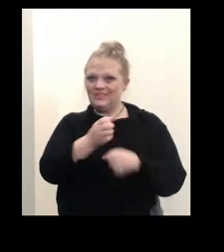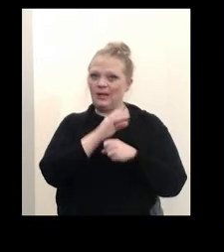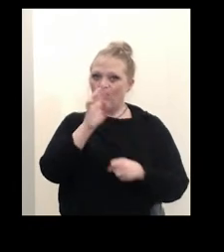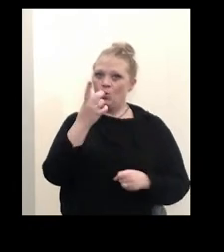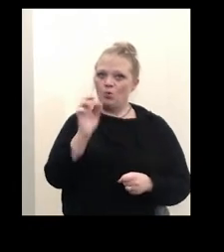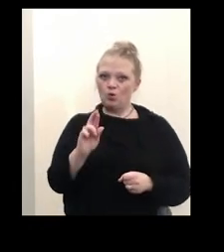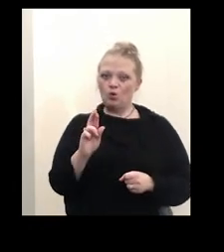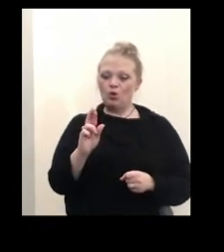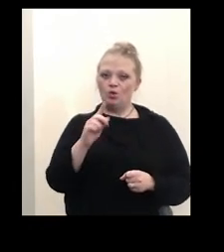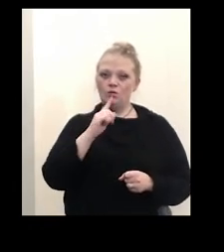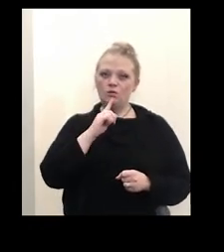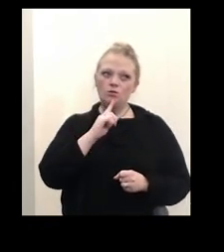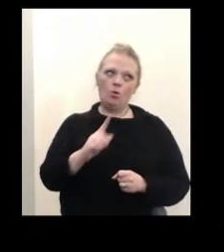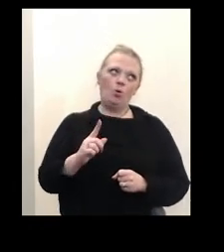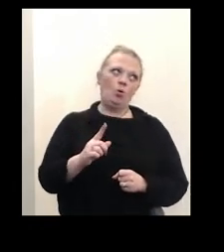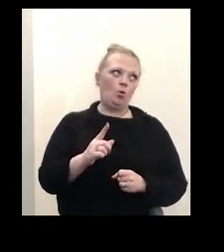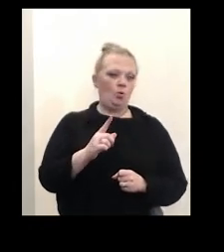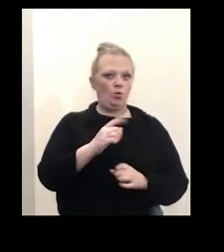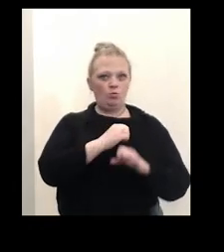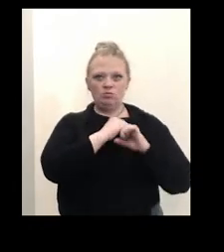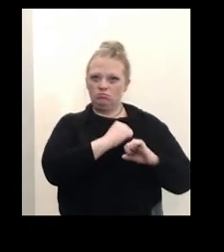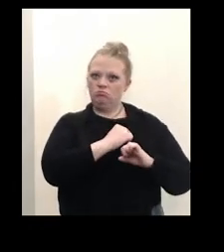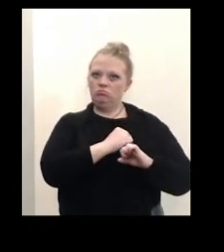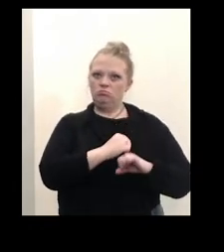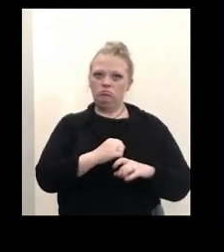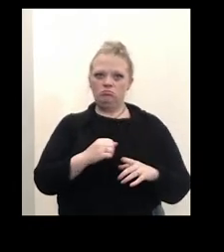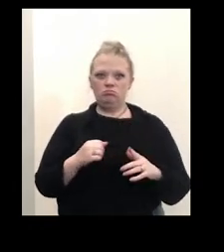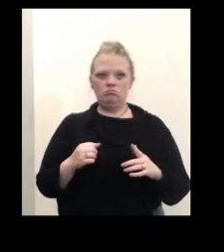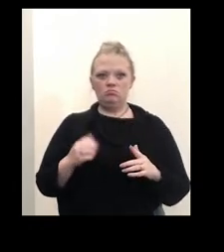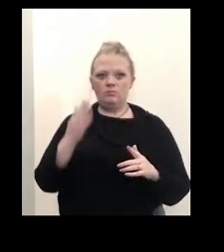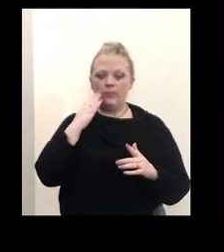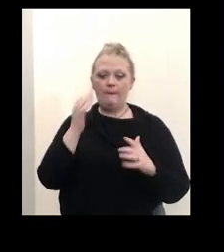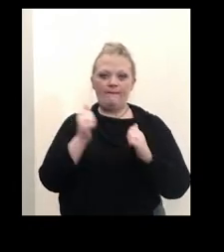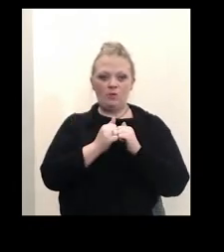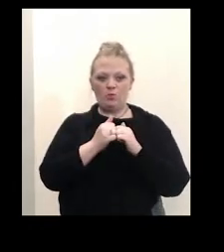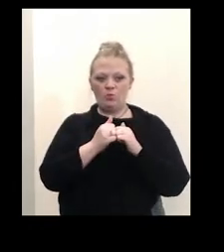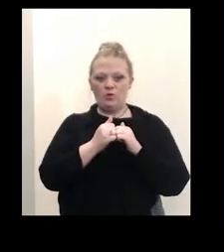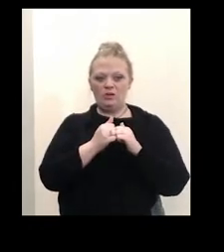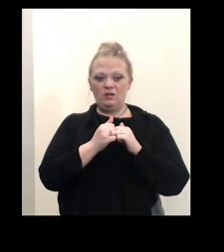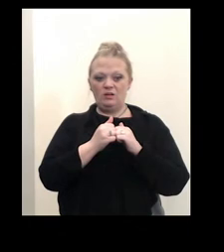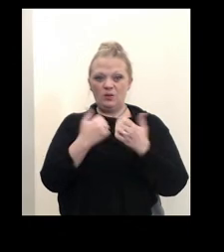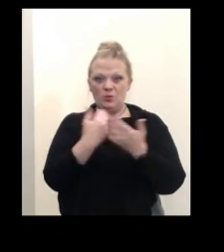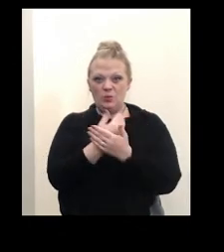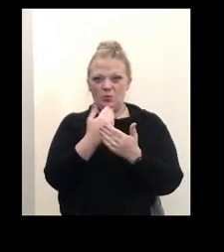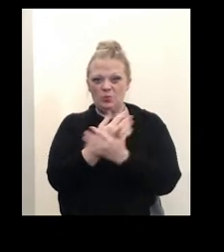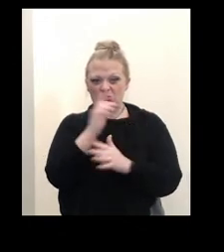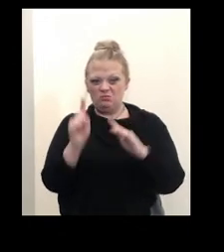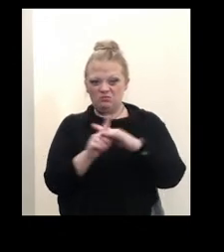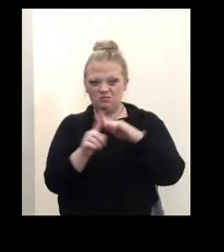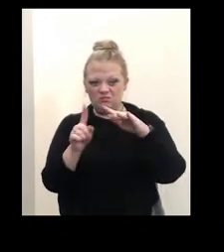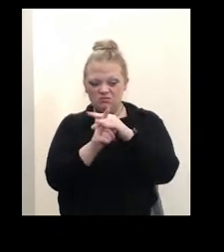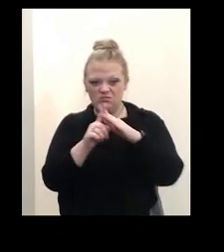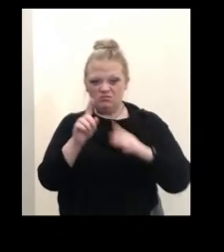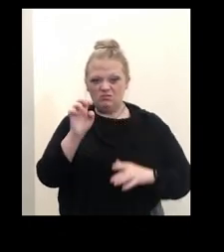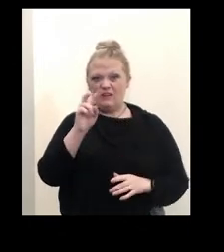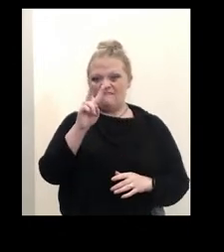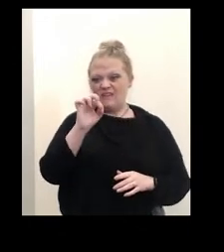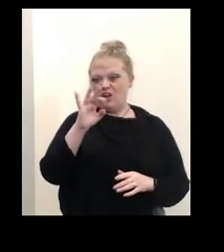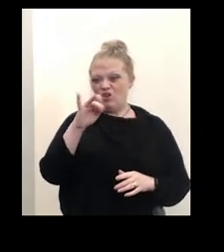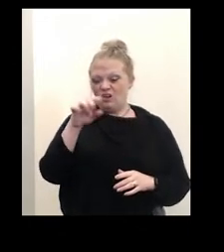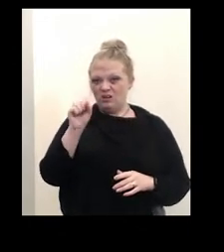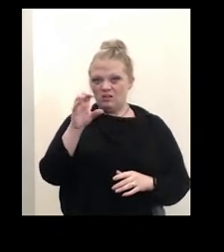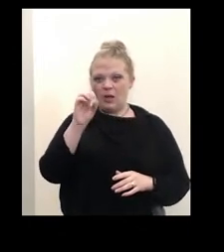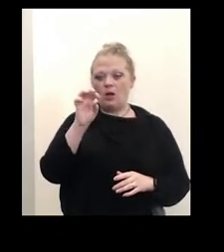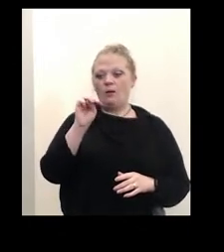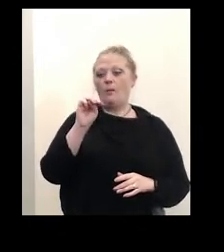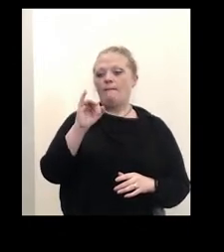is so protective. We know that with these emerging variants in our community like the Omicron and there can be other variants